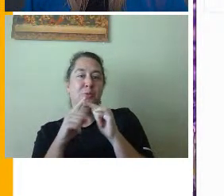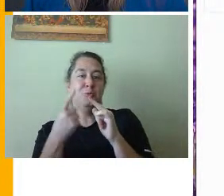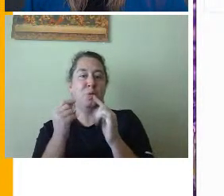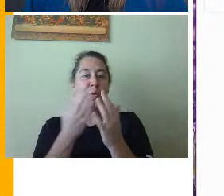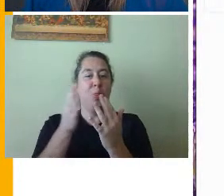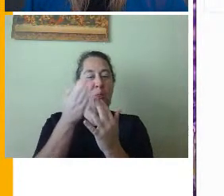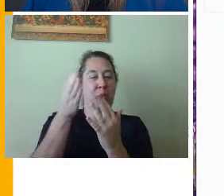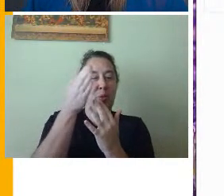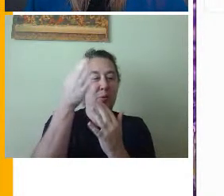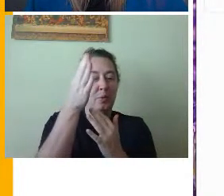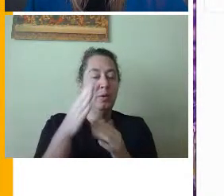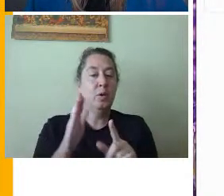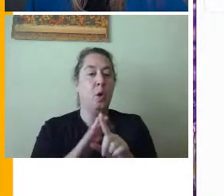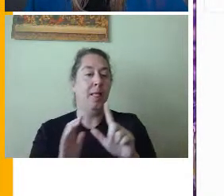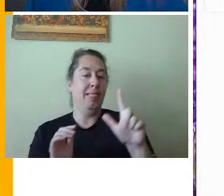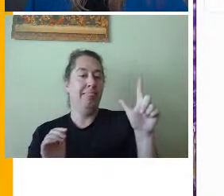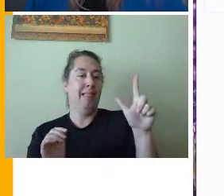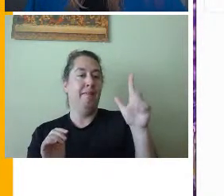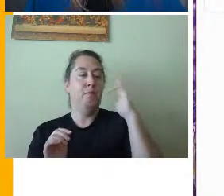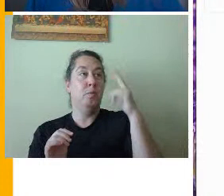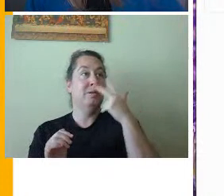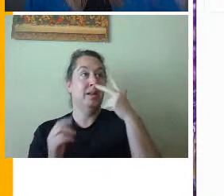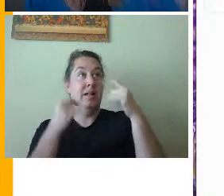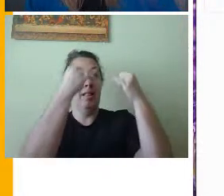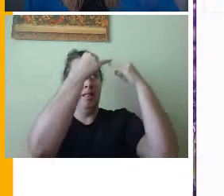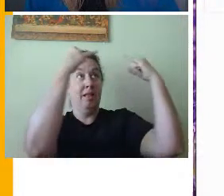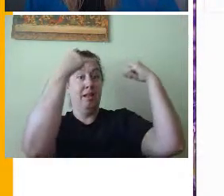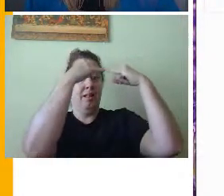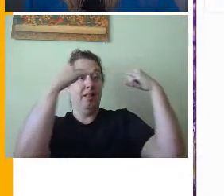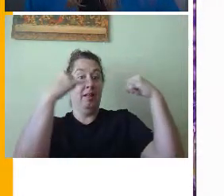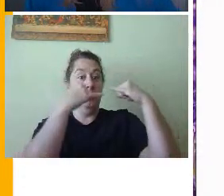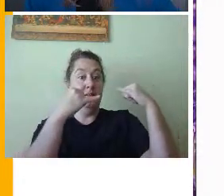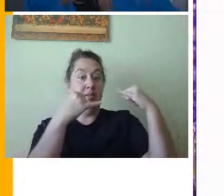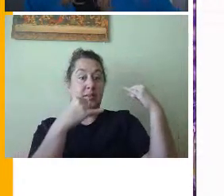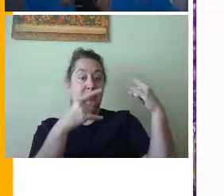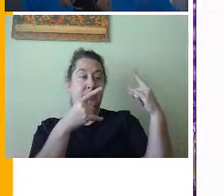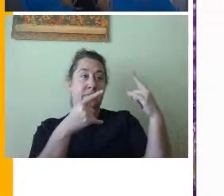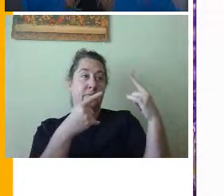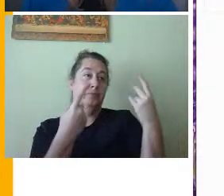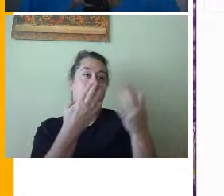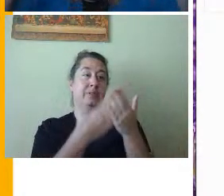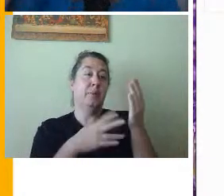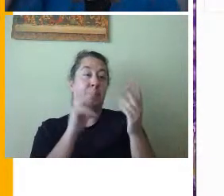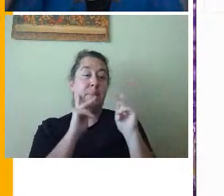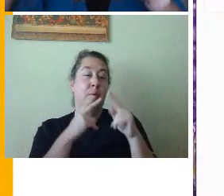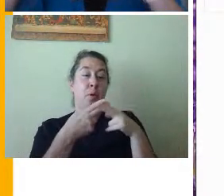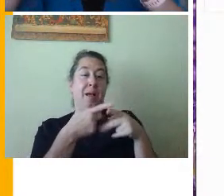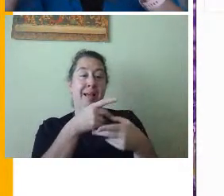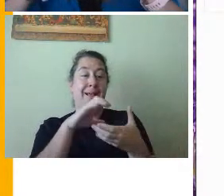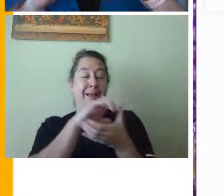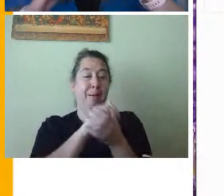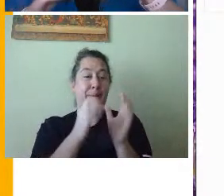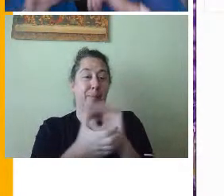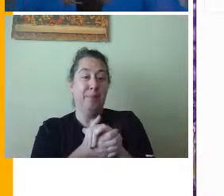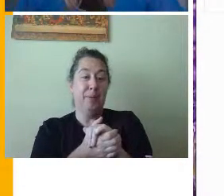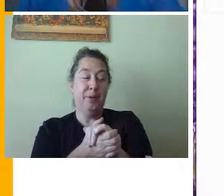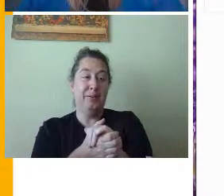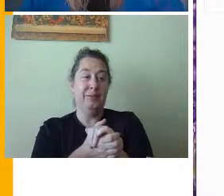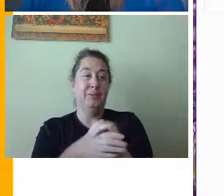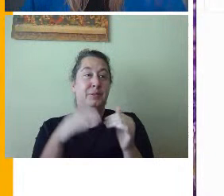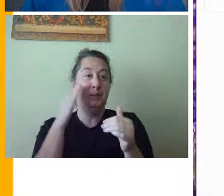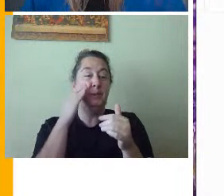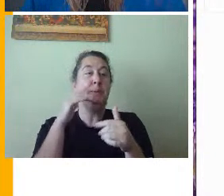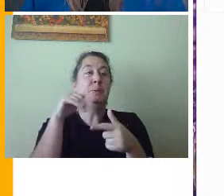on the left, they have these three lines. Sometimes teachers call this the hamburger, bun, meat, bun.